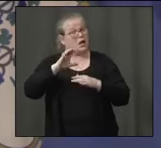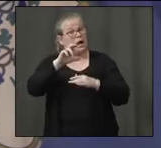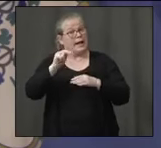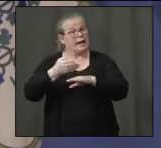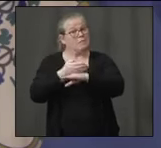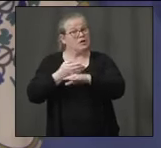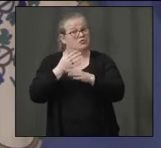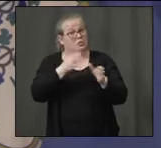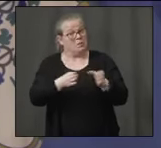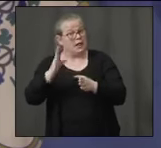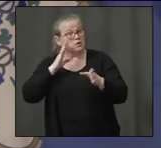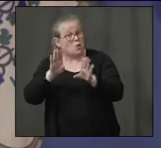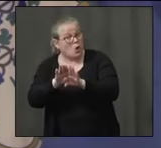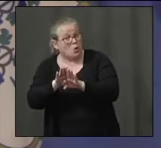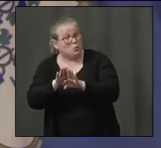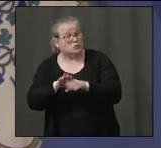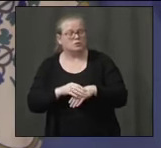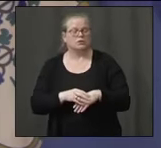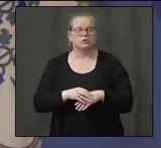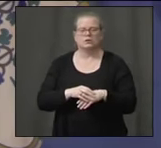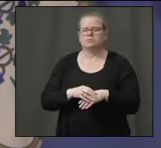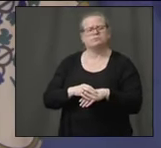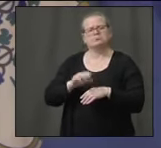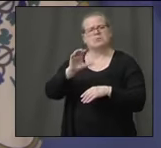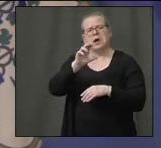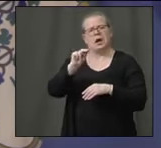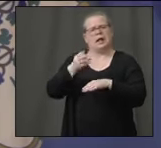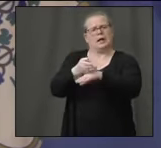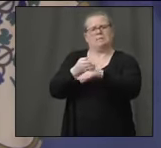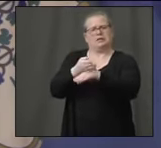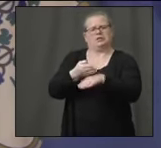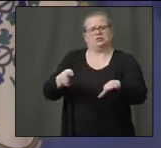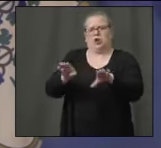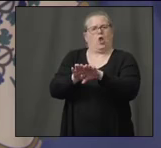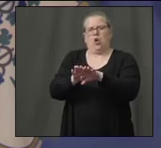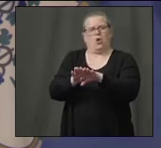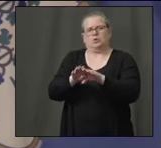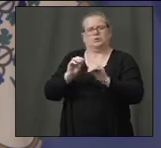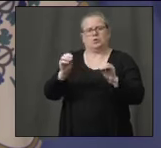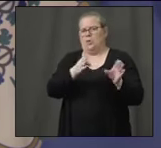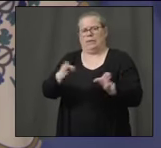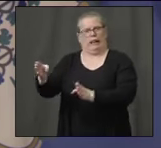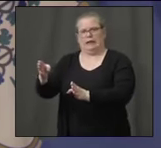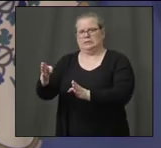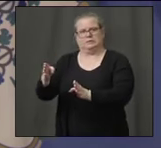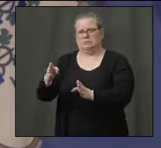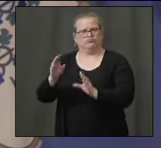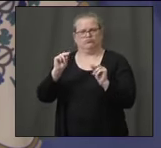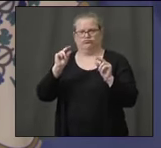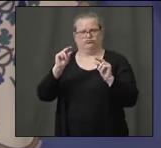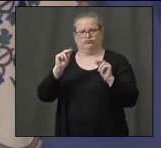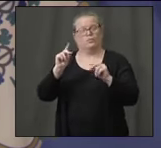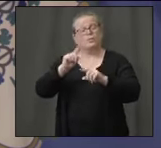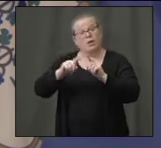We don't have any plans to close our beaches. But obviously, if they're overcrowded, we're going to have to limit the number of people who can park at those